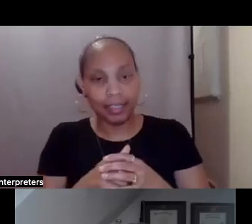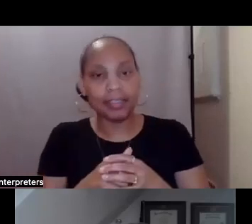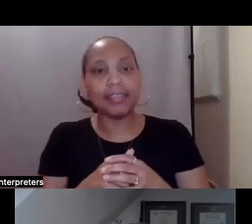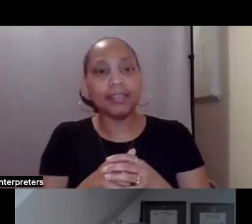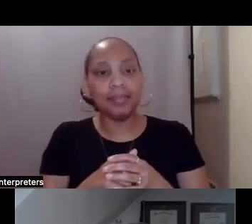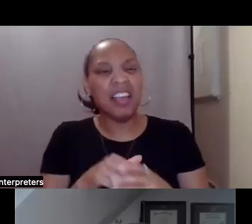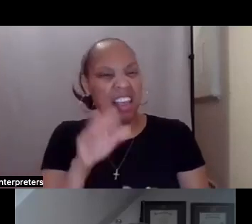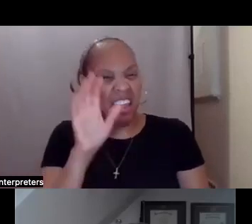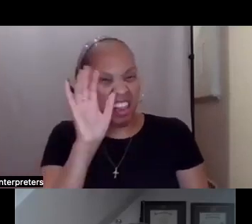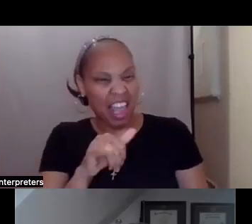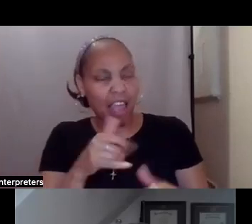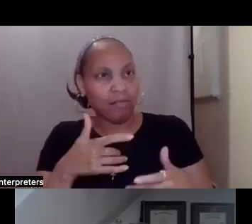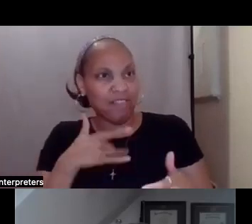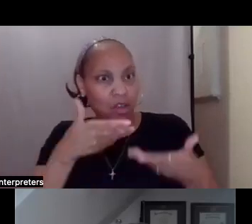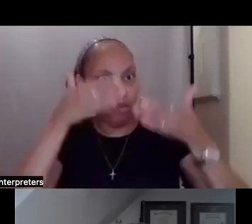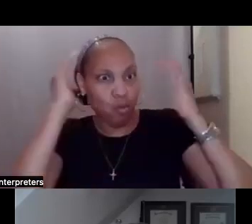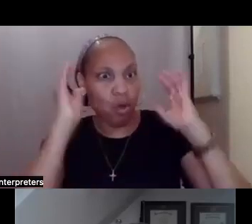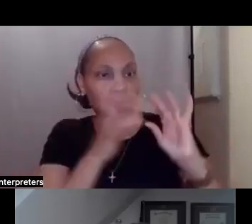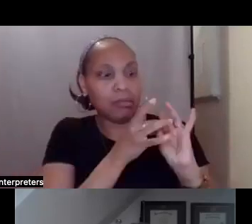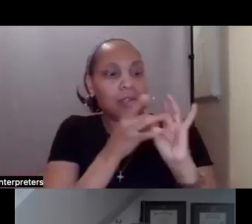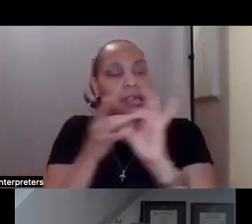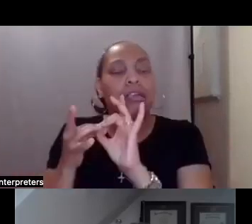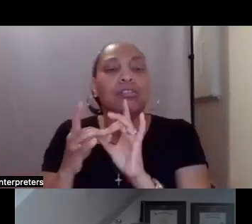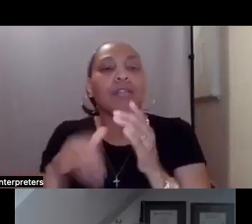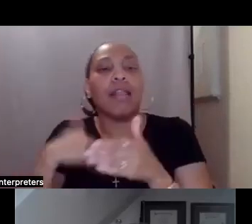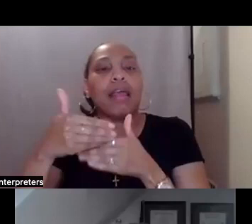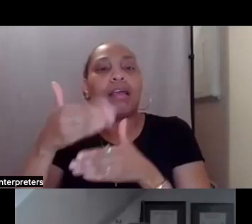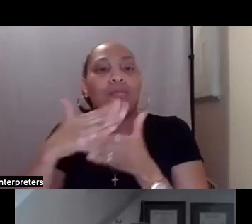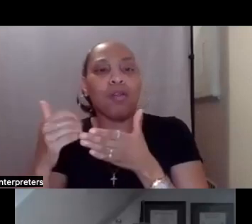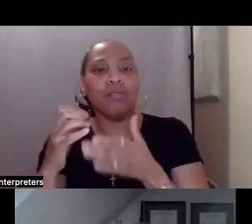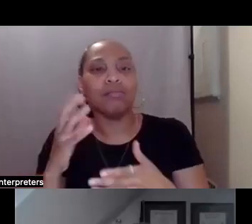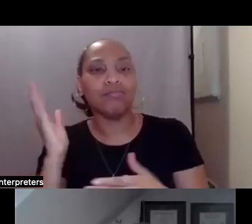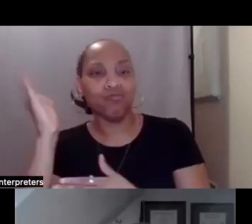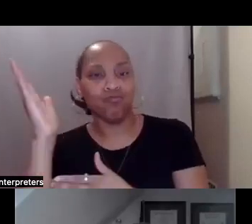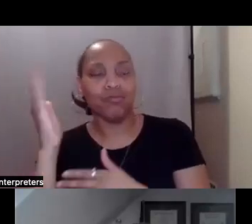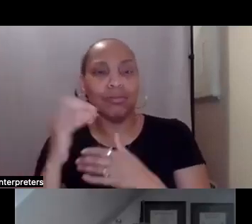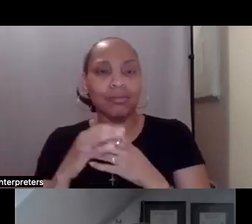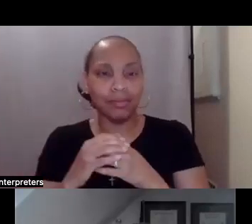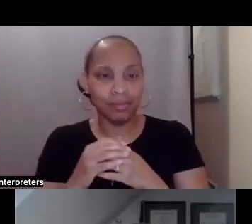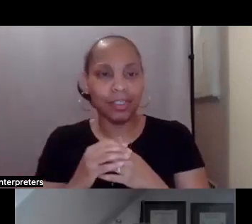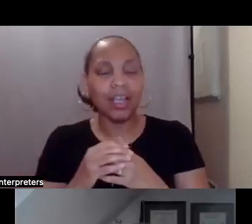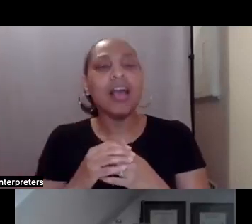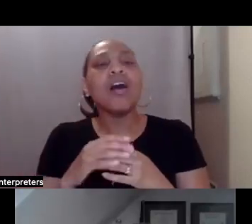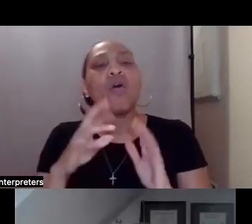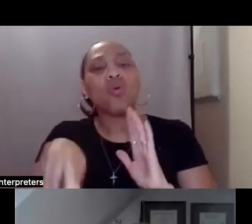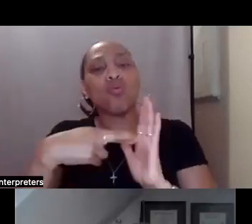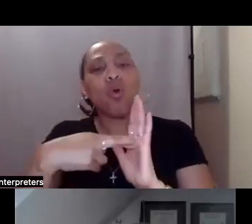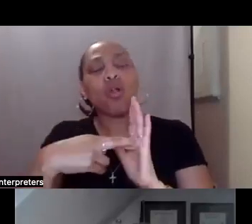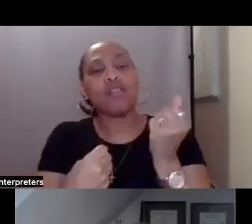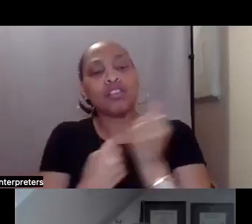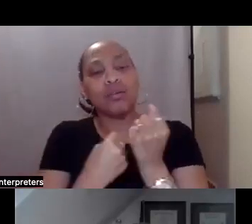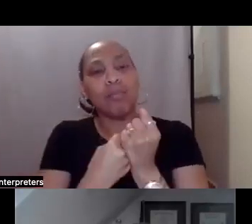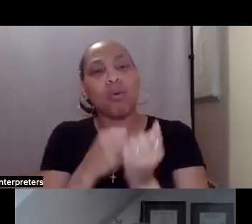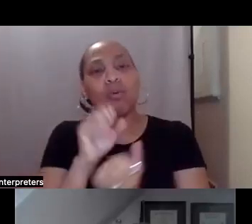part of this panel, which is around supports broker and the role of the support broker, because the support